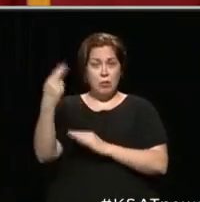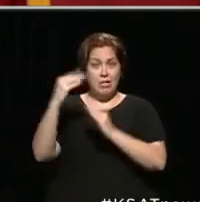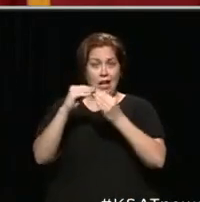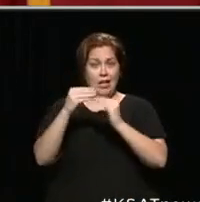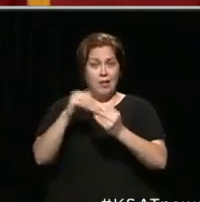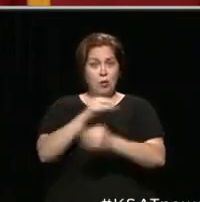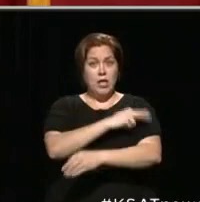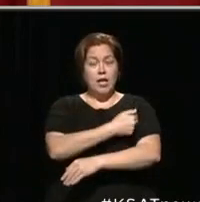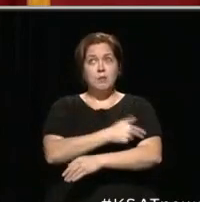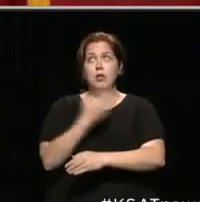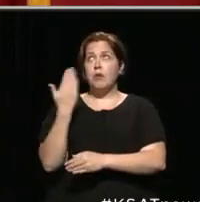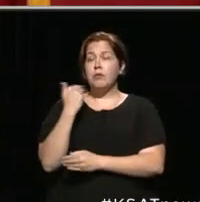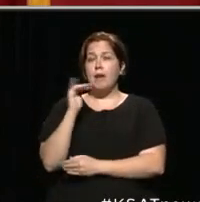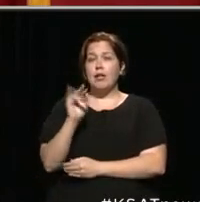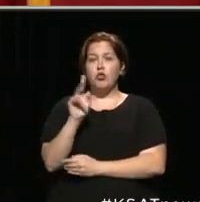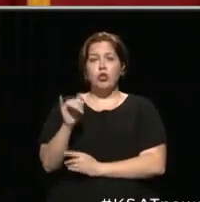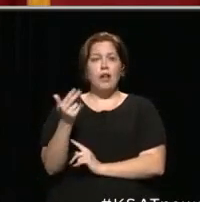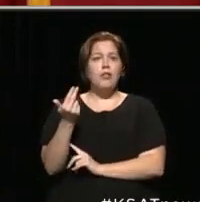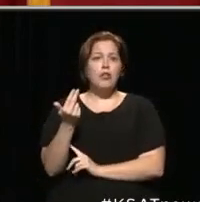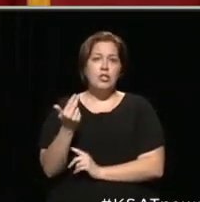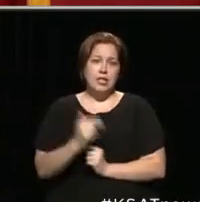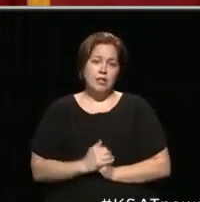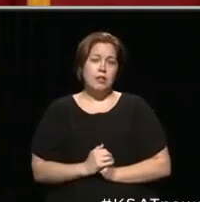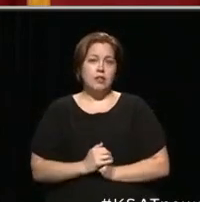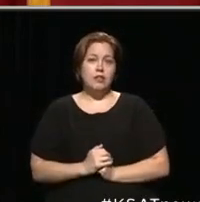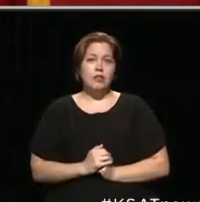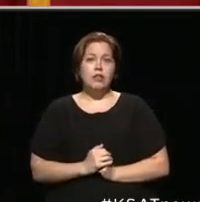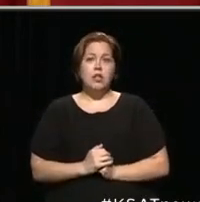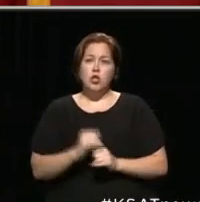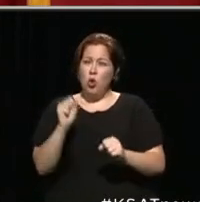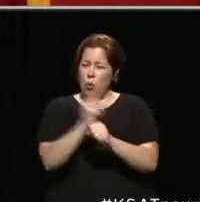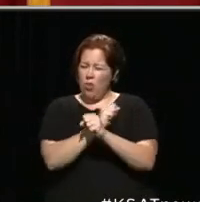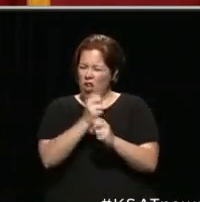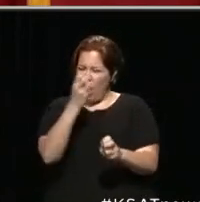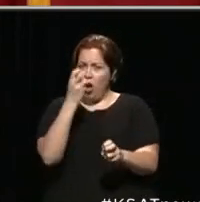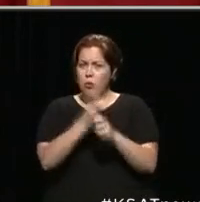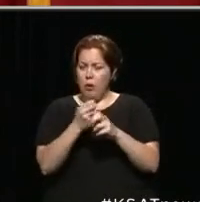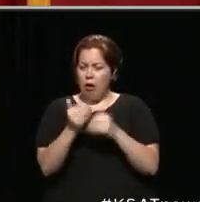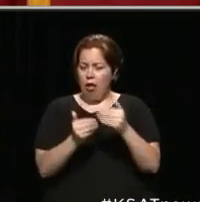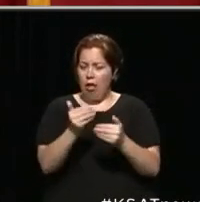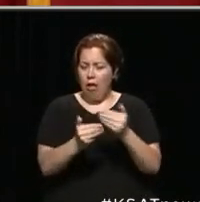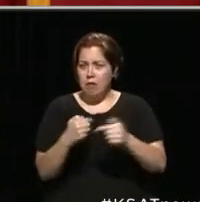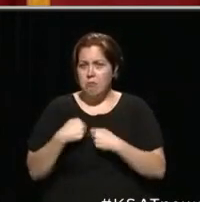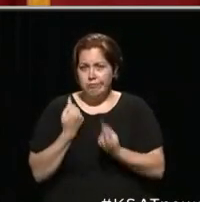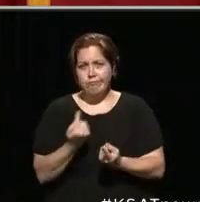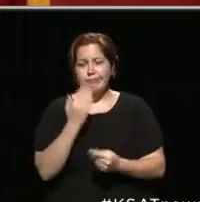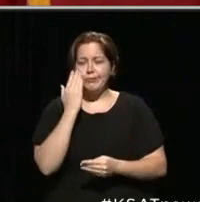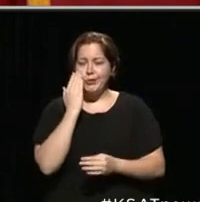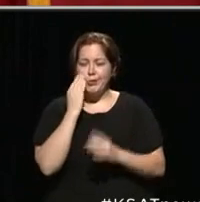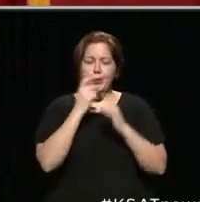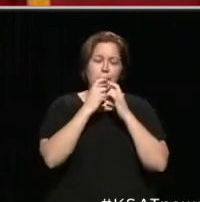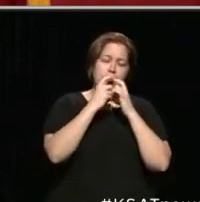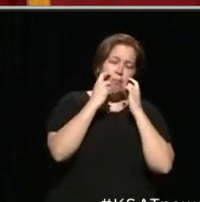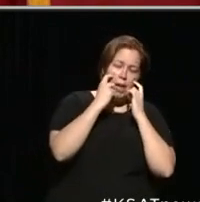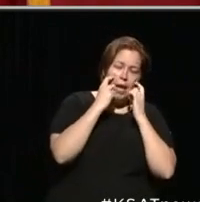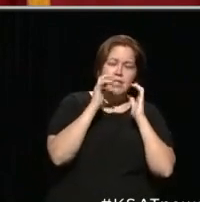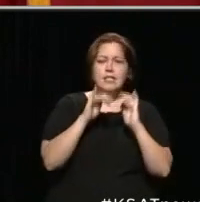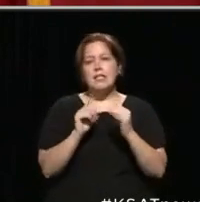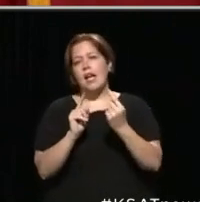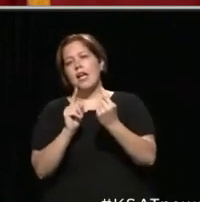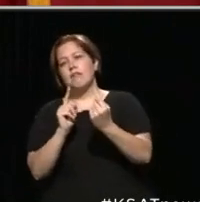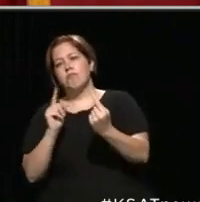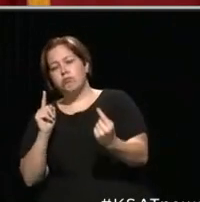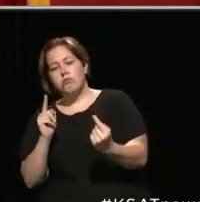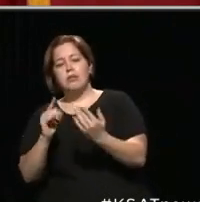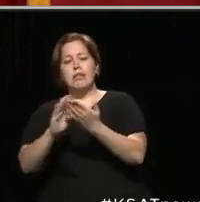in hospitals. That's back on July the 13th. So, with the hard work that everybody's been doing, the masks, the social distance,